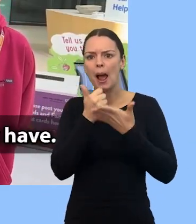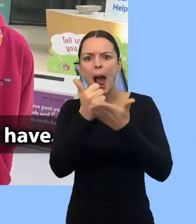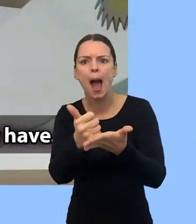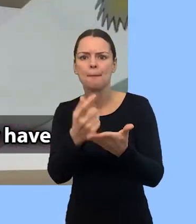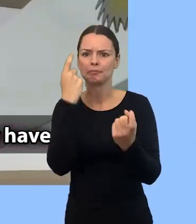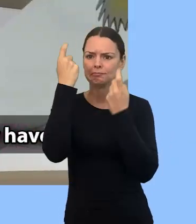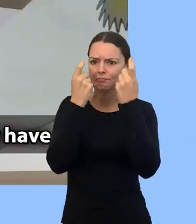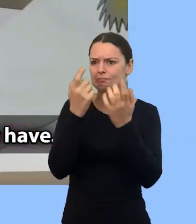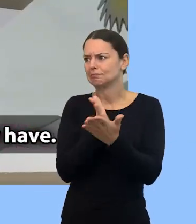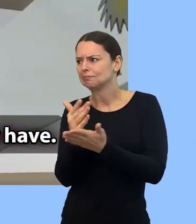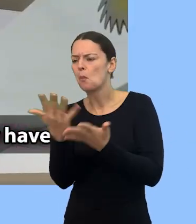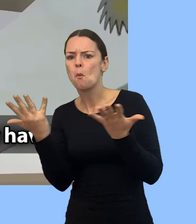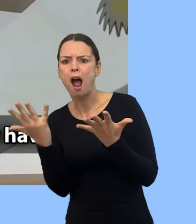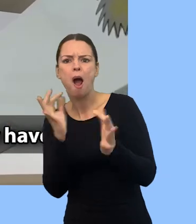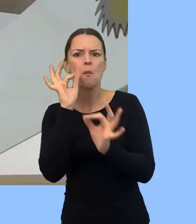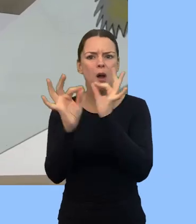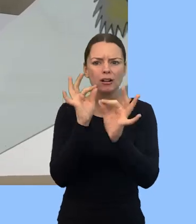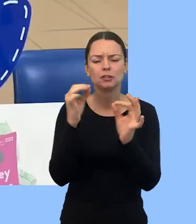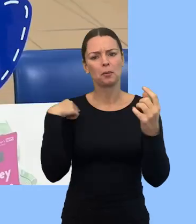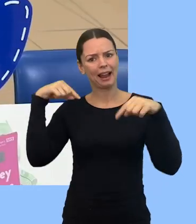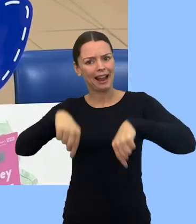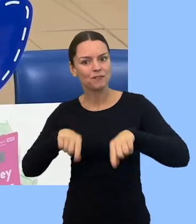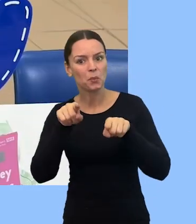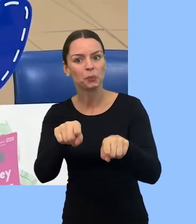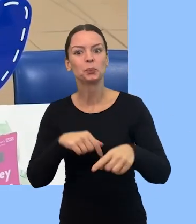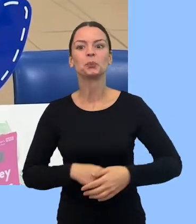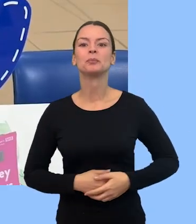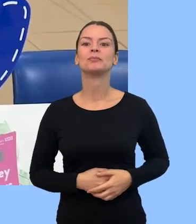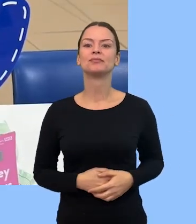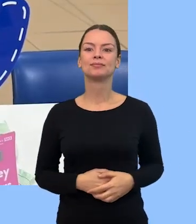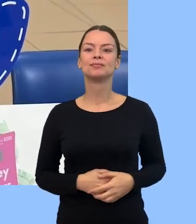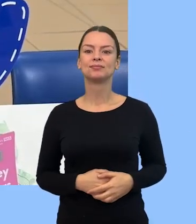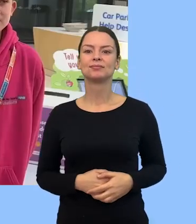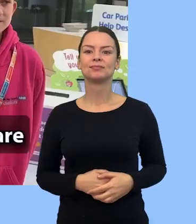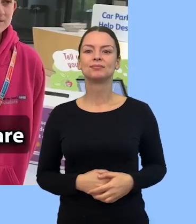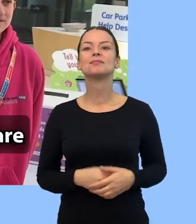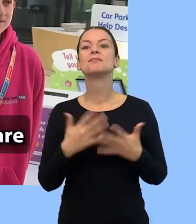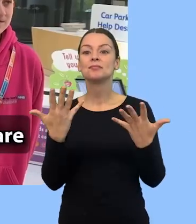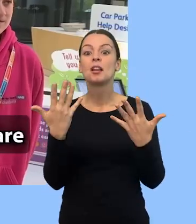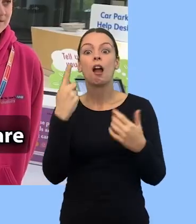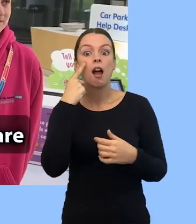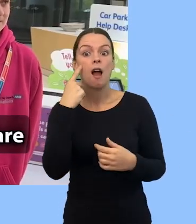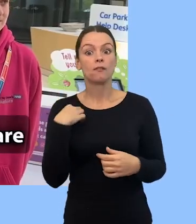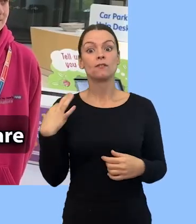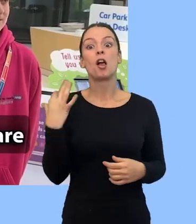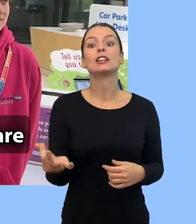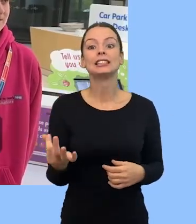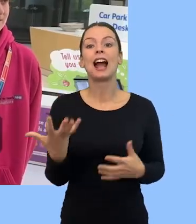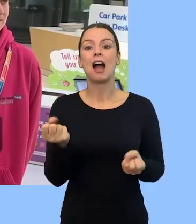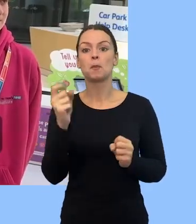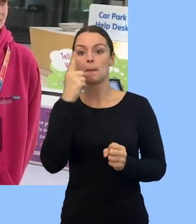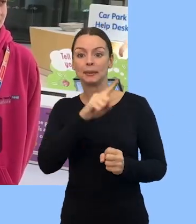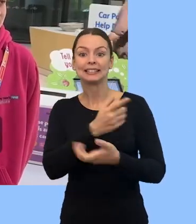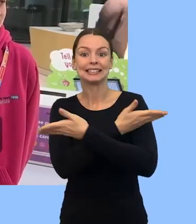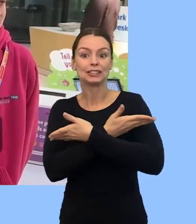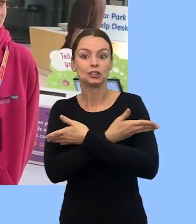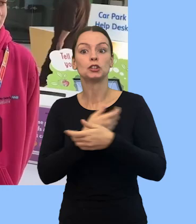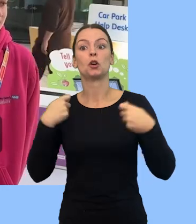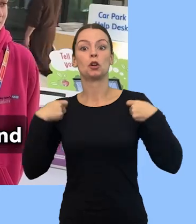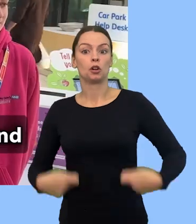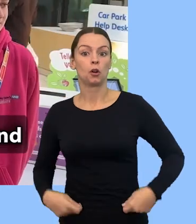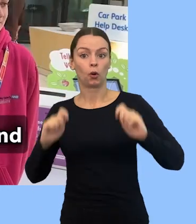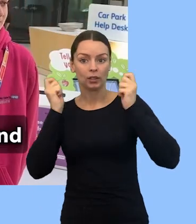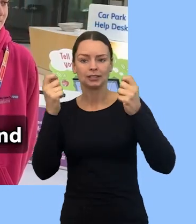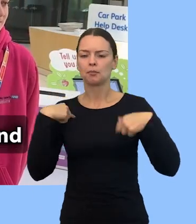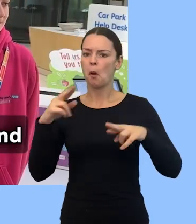help you find your way or answer any questions you may have. Don't worry we are here for you. Keep a look out for our volunteers who are dressed in pink t-shirts and